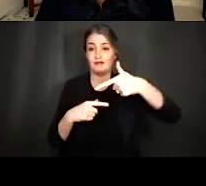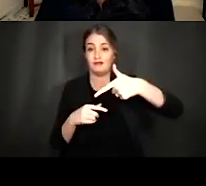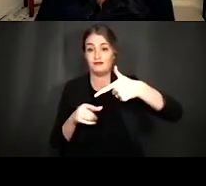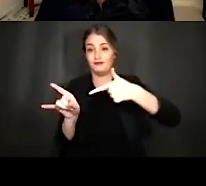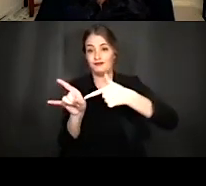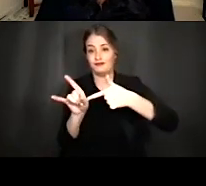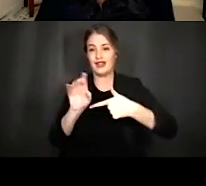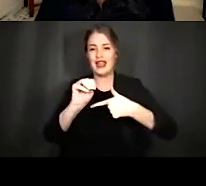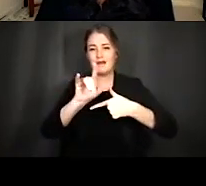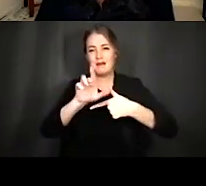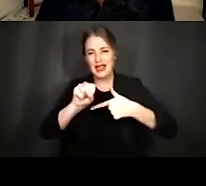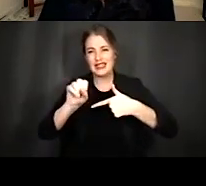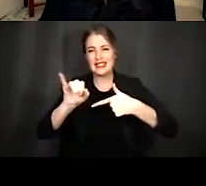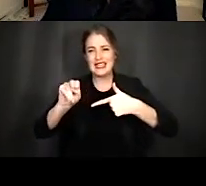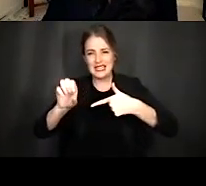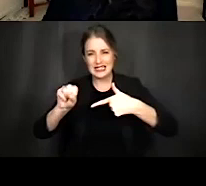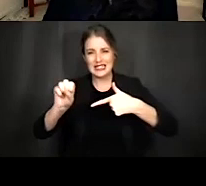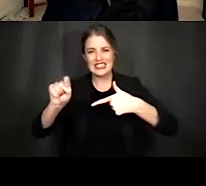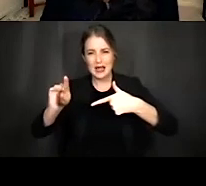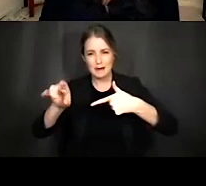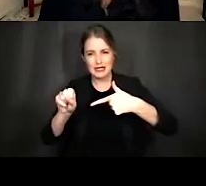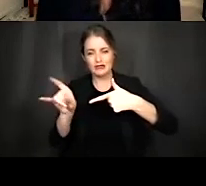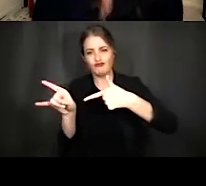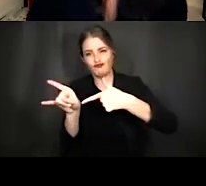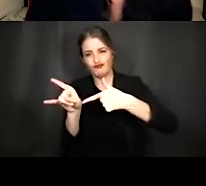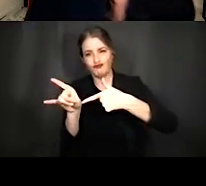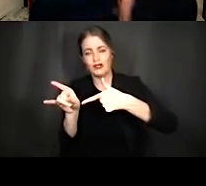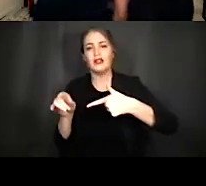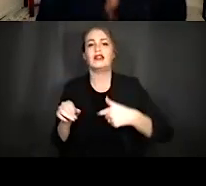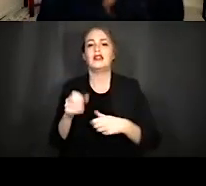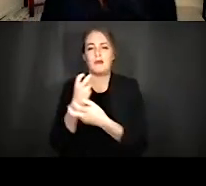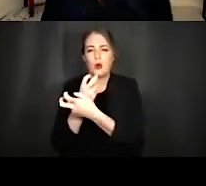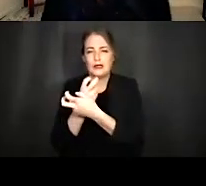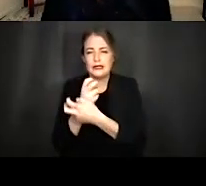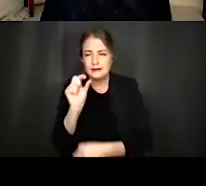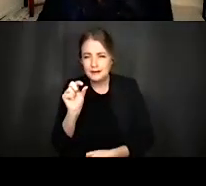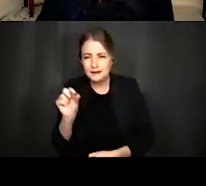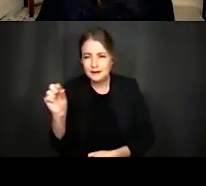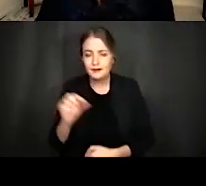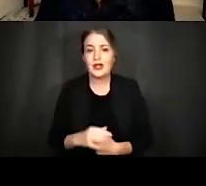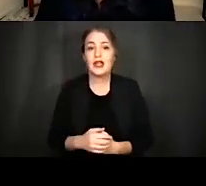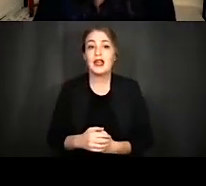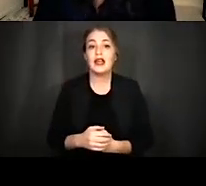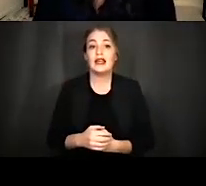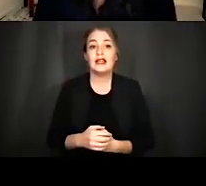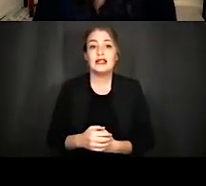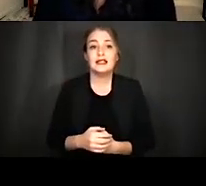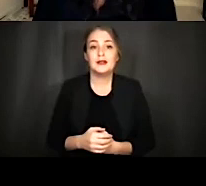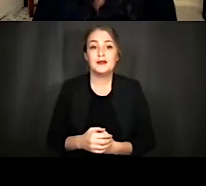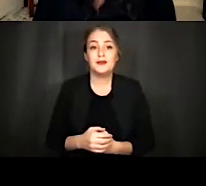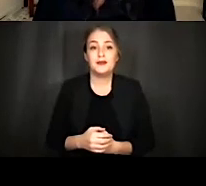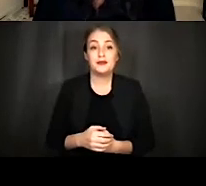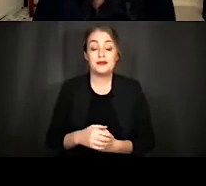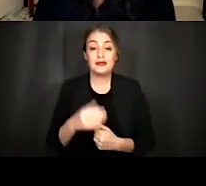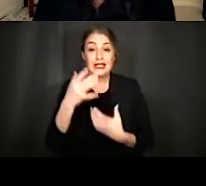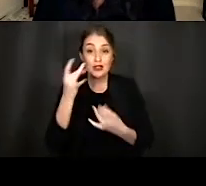the incus, and the stapes. So a fun fact is that the stapes is actually the smallest